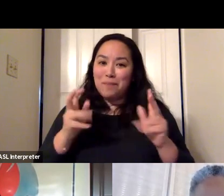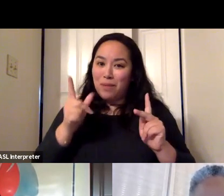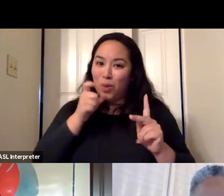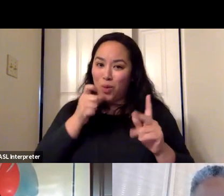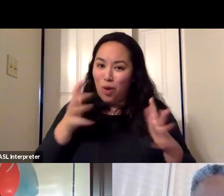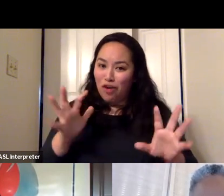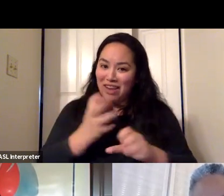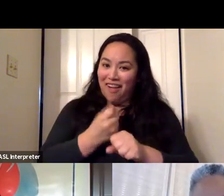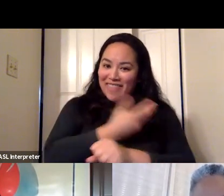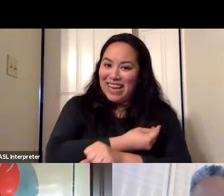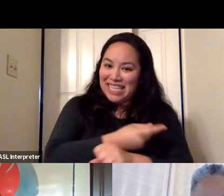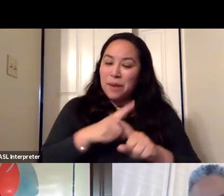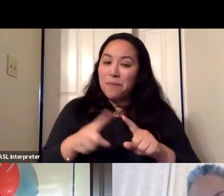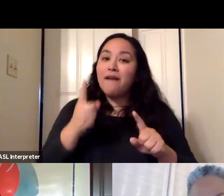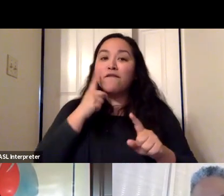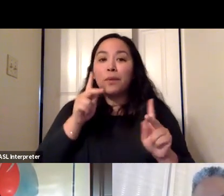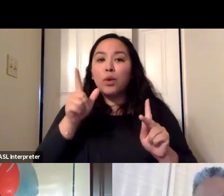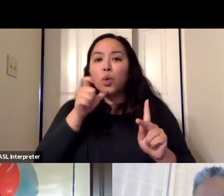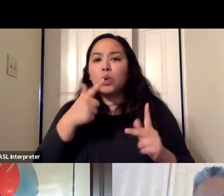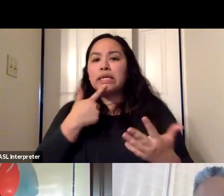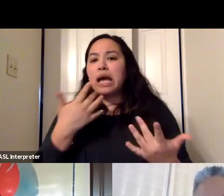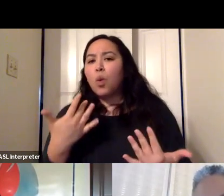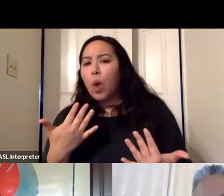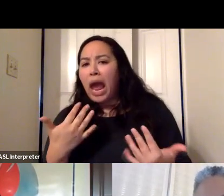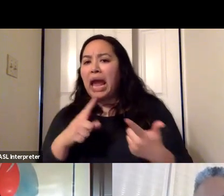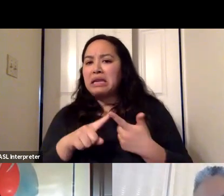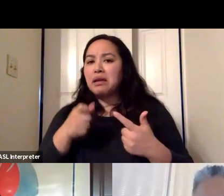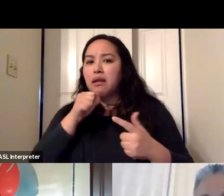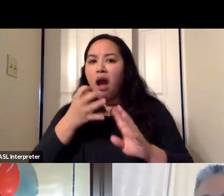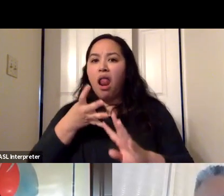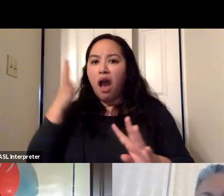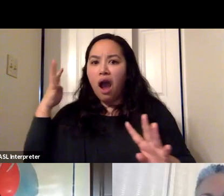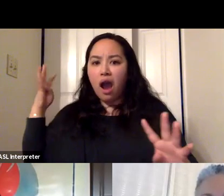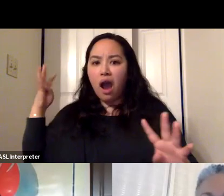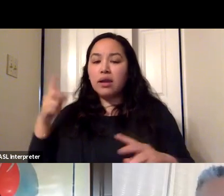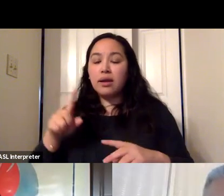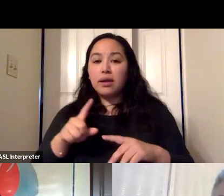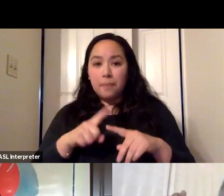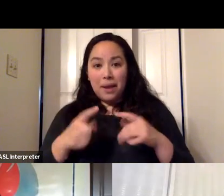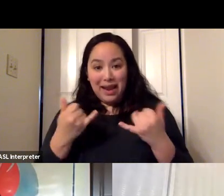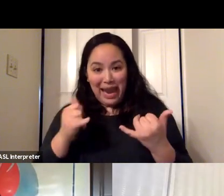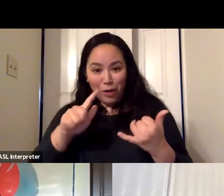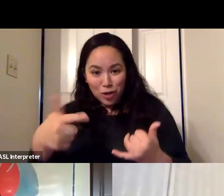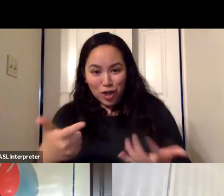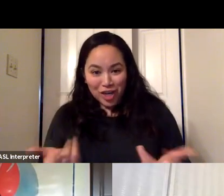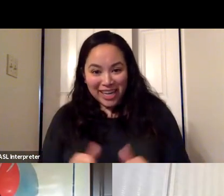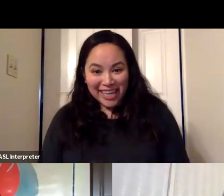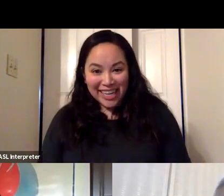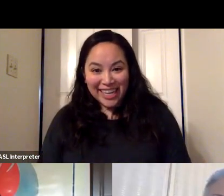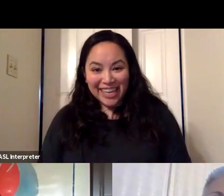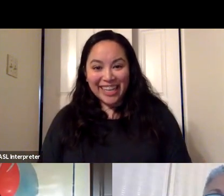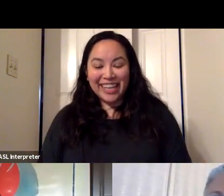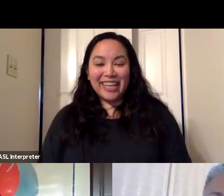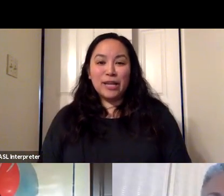vaccine now. So for those who are like okay I'm awake so I don't have to stand in line around the block. This is this is that time. That time.